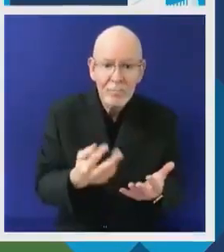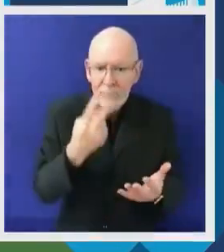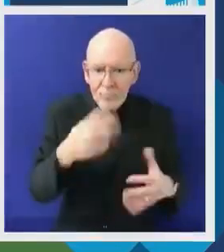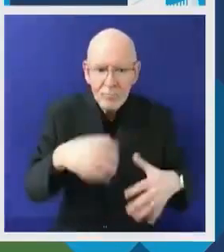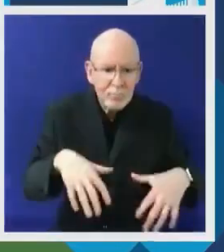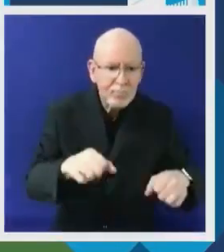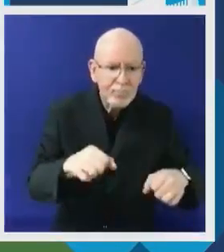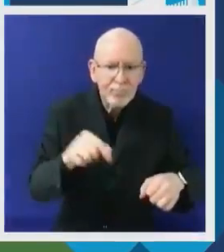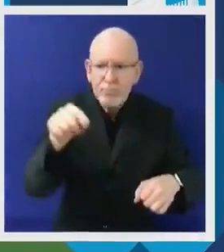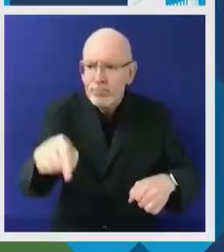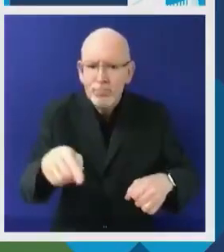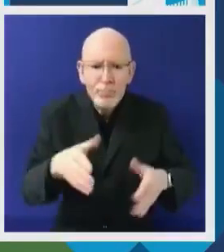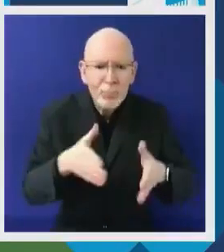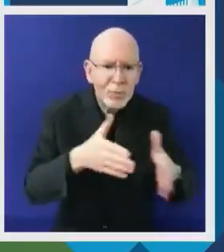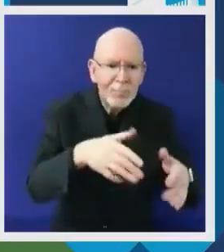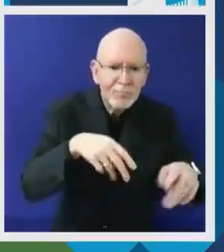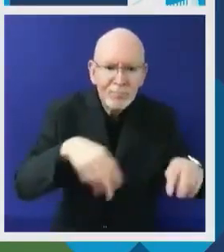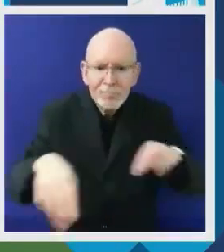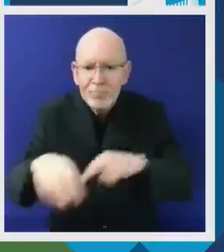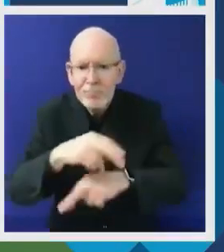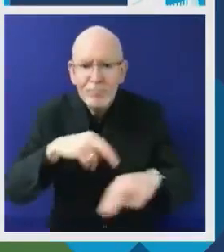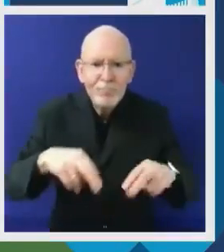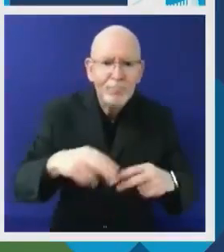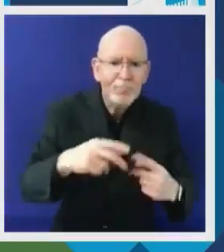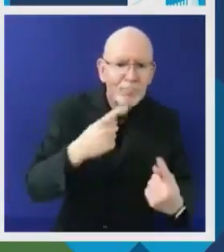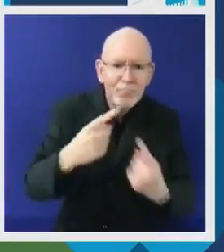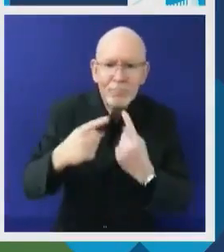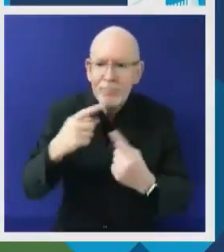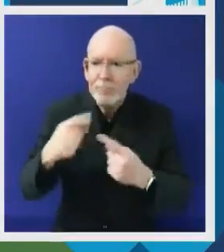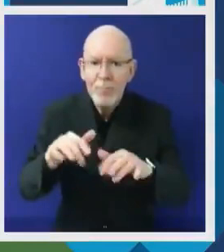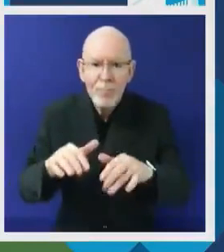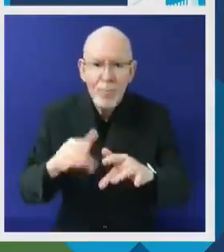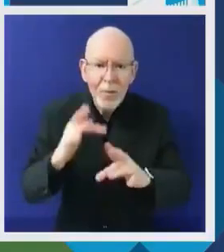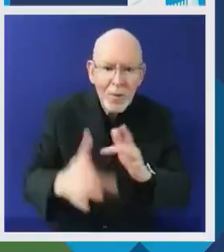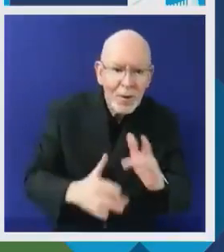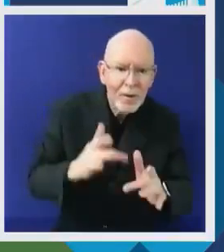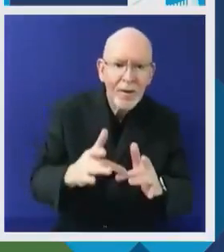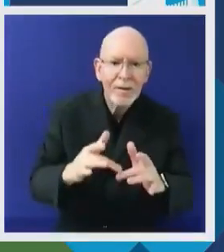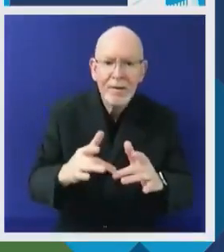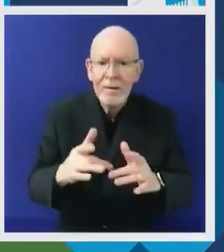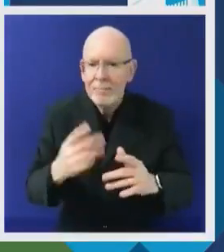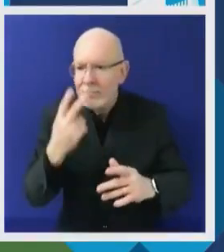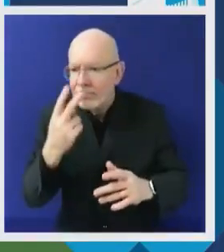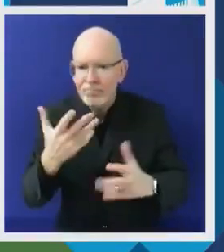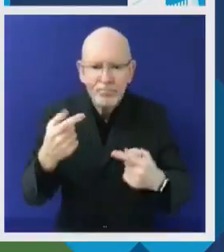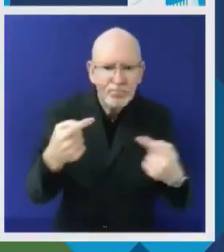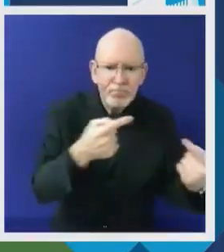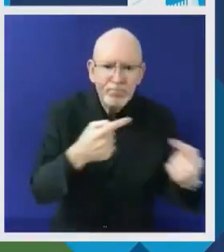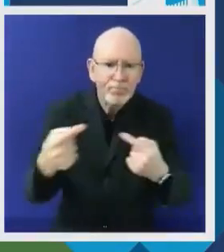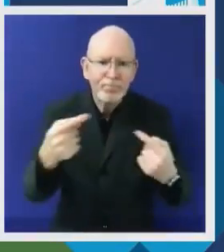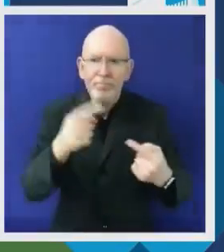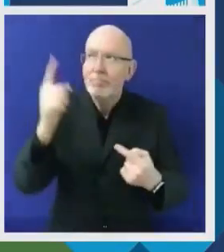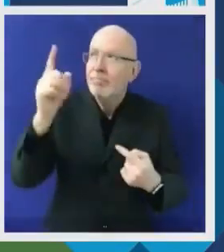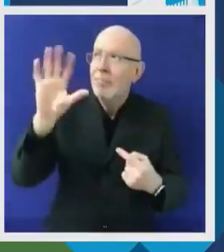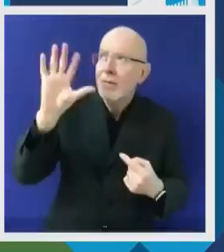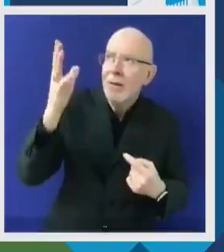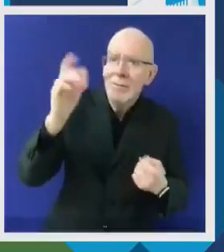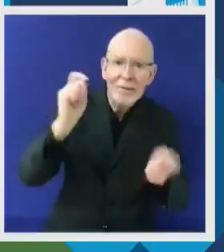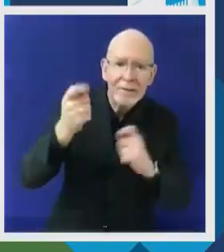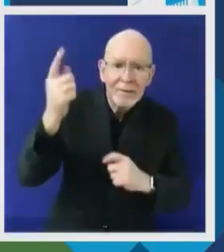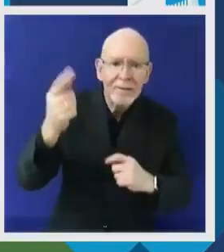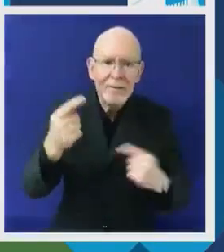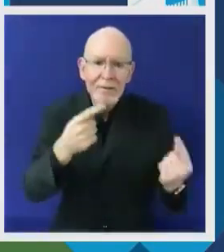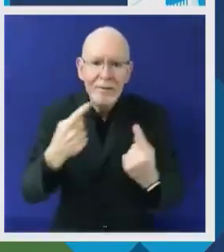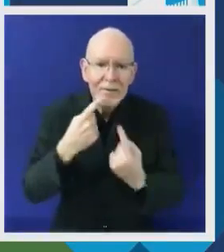or lost their lives in the process. I hope that this forum gives an opportunity to institutions, particularly